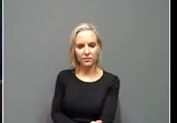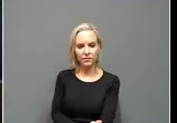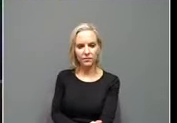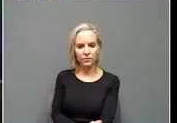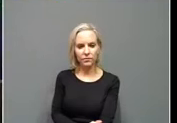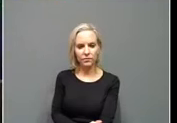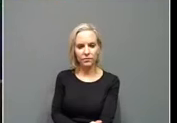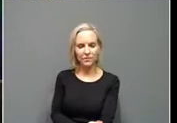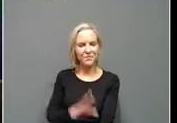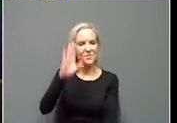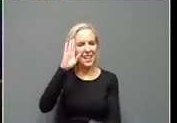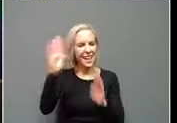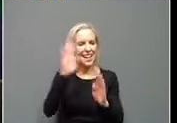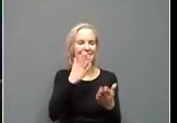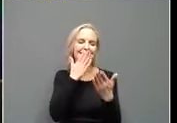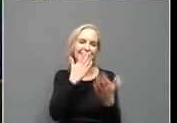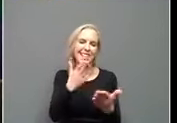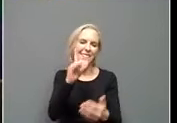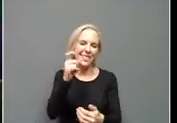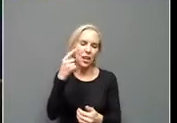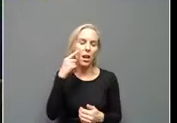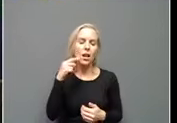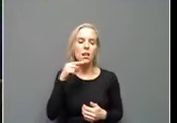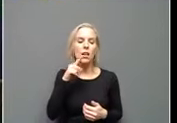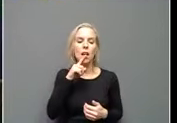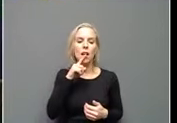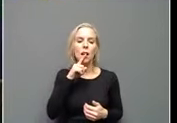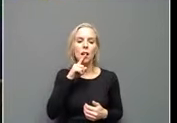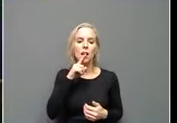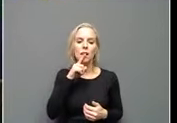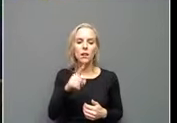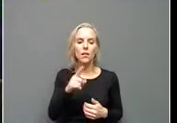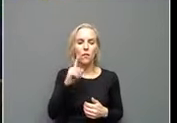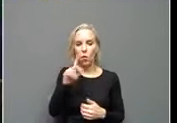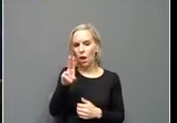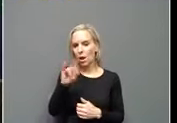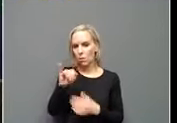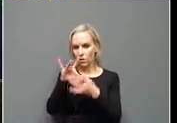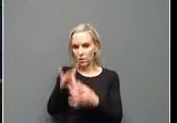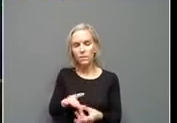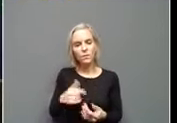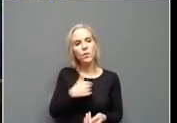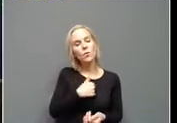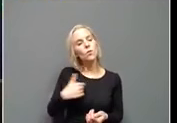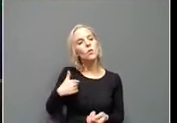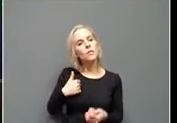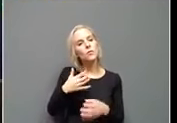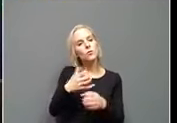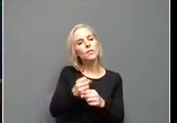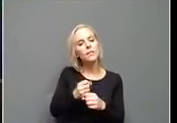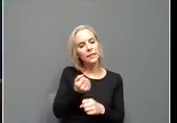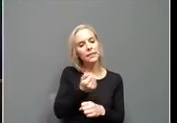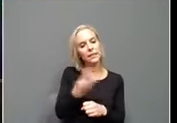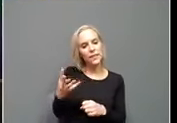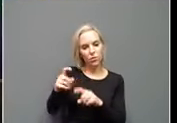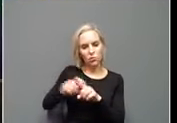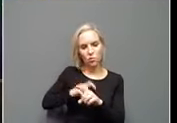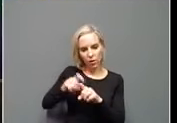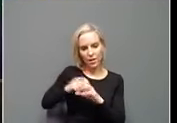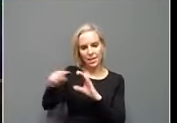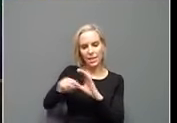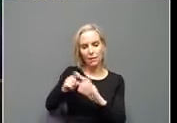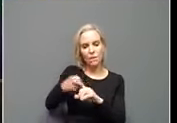Hi, thanks governor. Um, so these are also on unemployment. Um, we have received several calls and emails from people